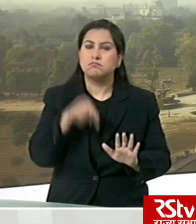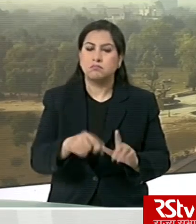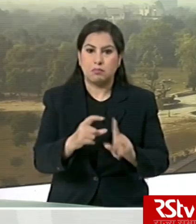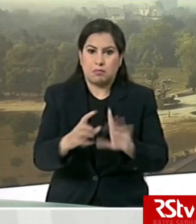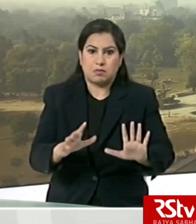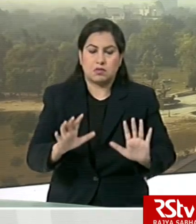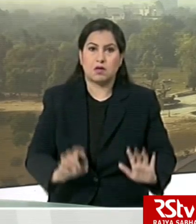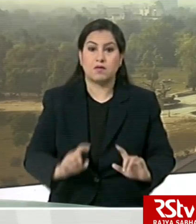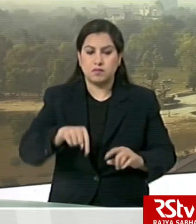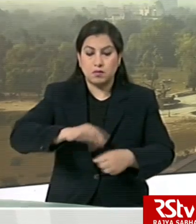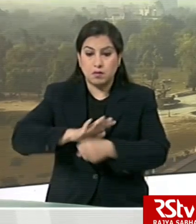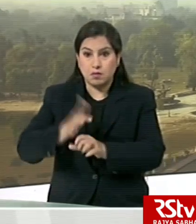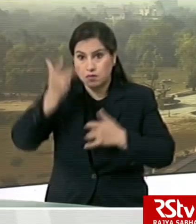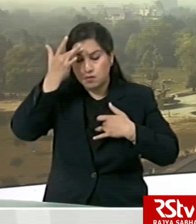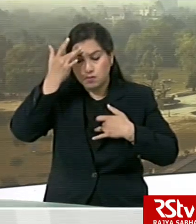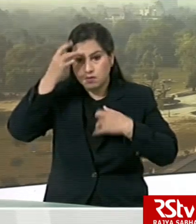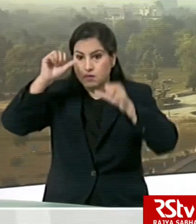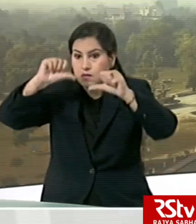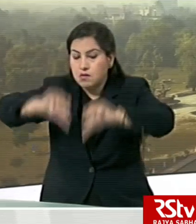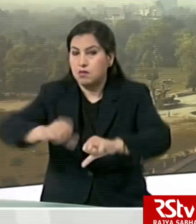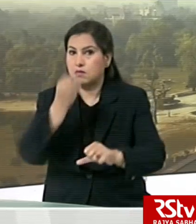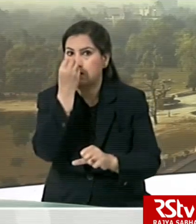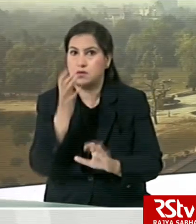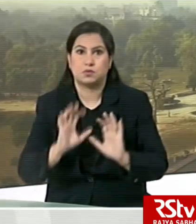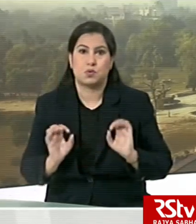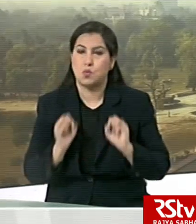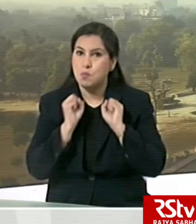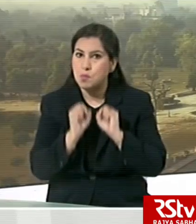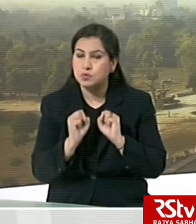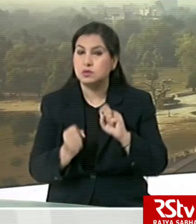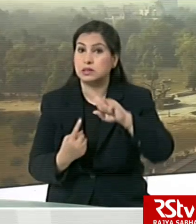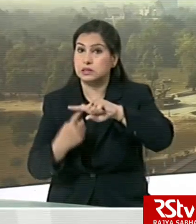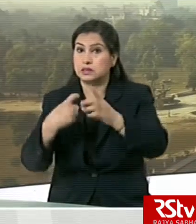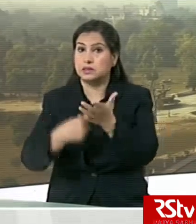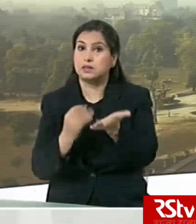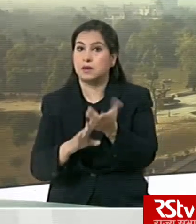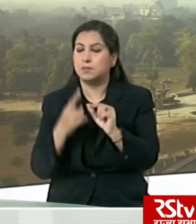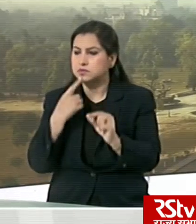make defeating COVID-19 easier and urged Donald Trump to reconsider.